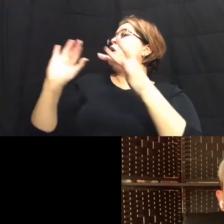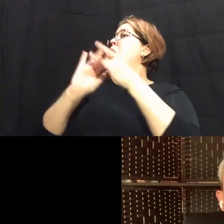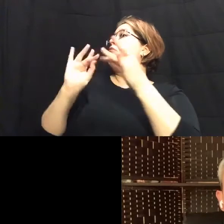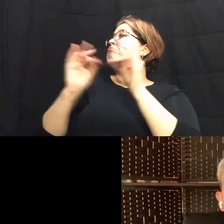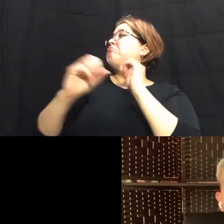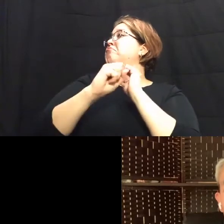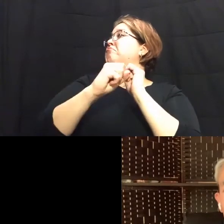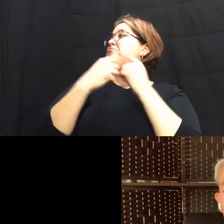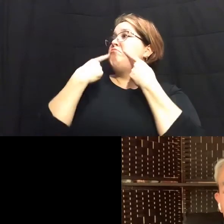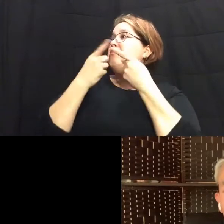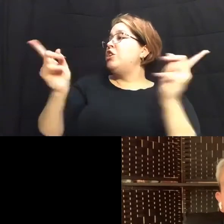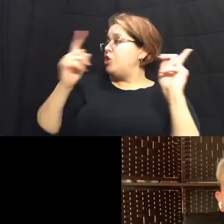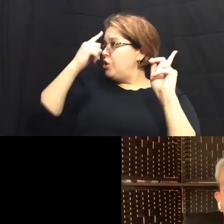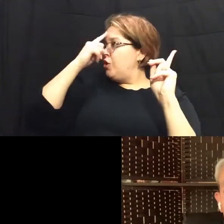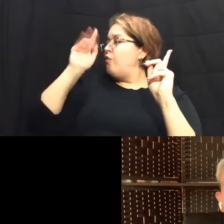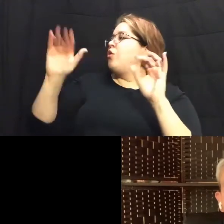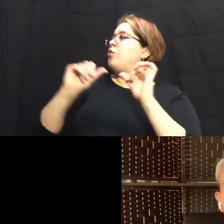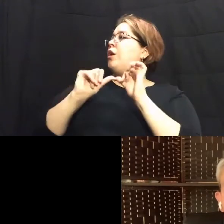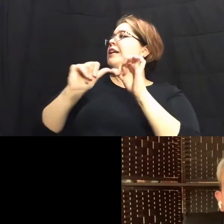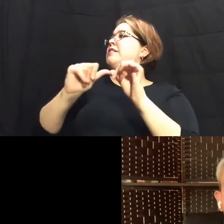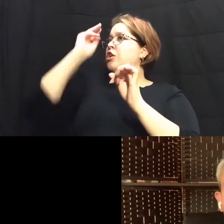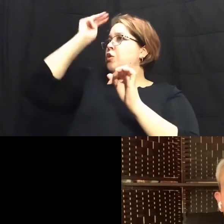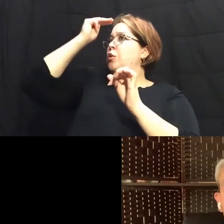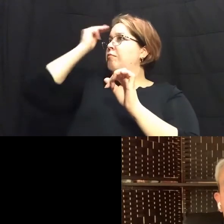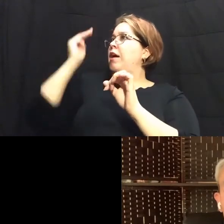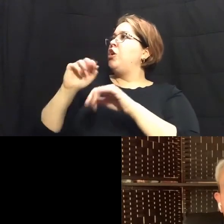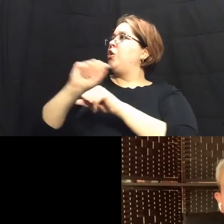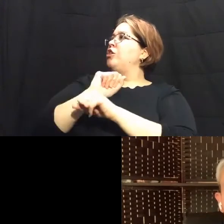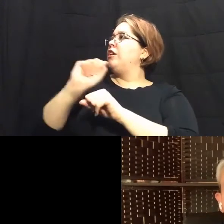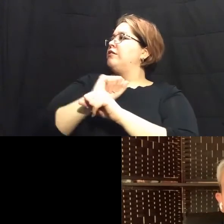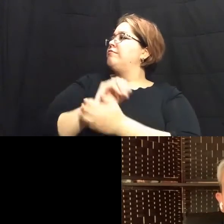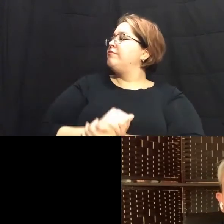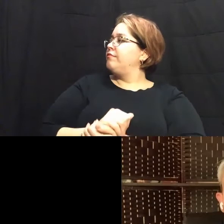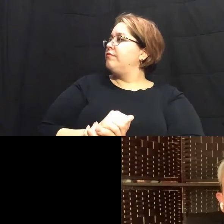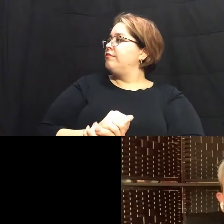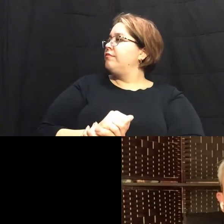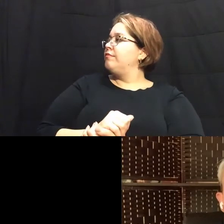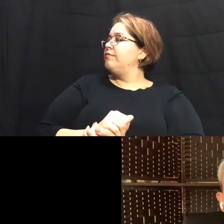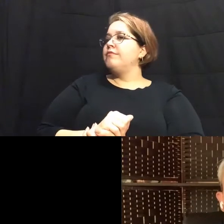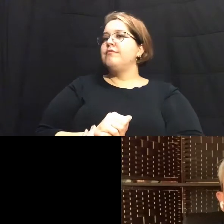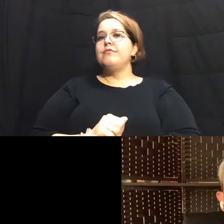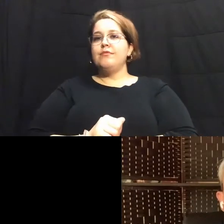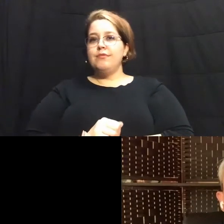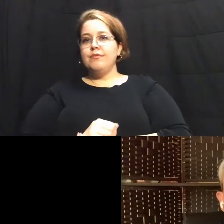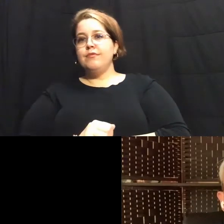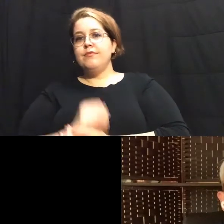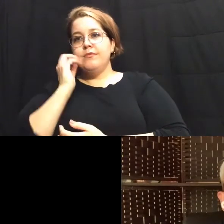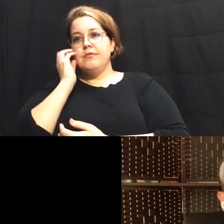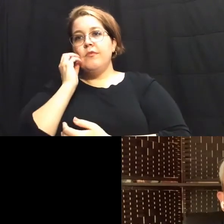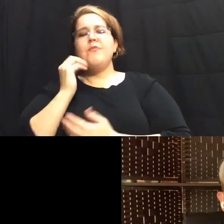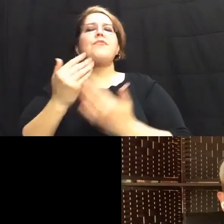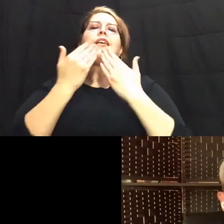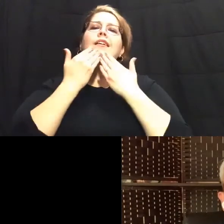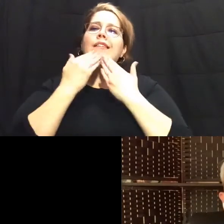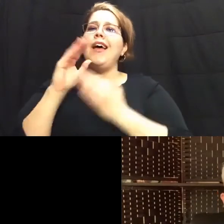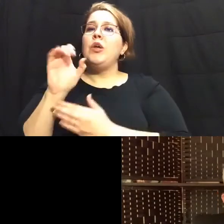um for your continue your continuation at um at city hall thank you elaine